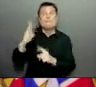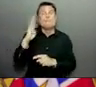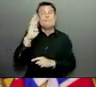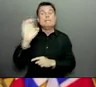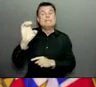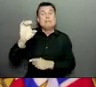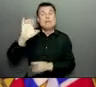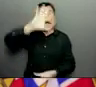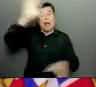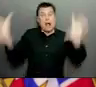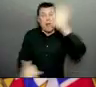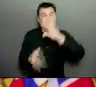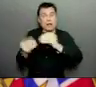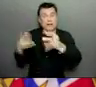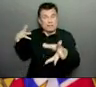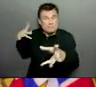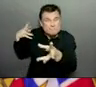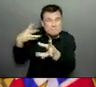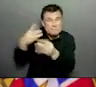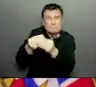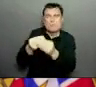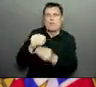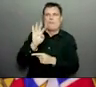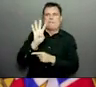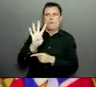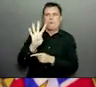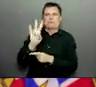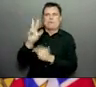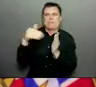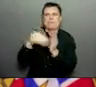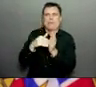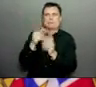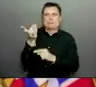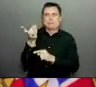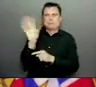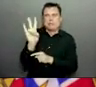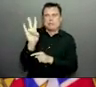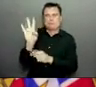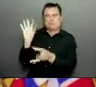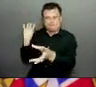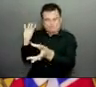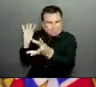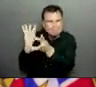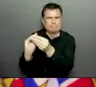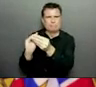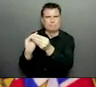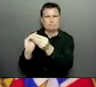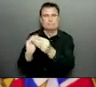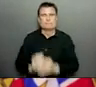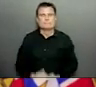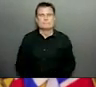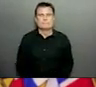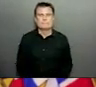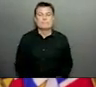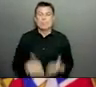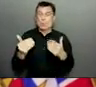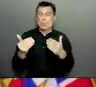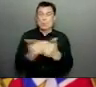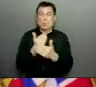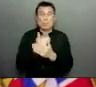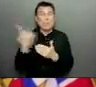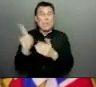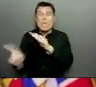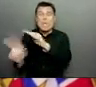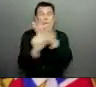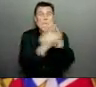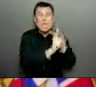,067 people who have been diagnosed with COVID-19. Of the new cases, 283 people